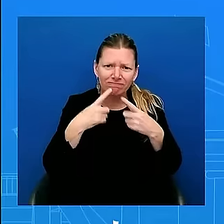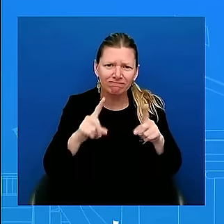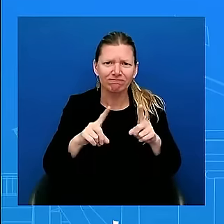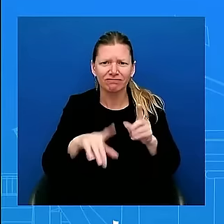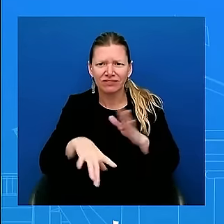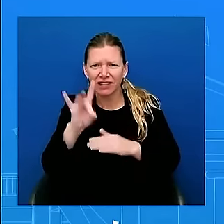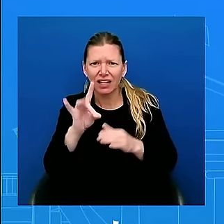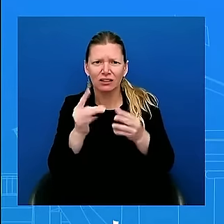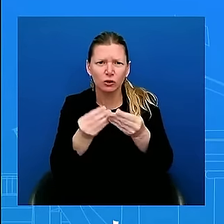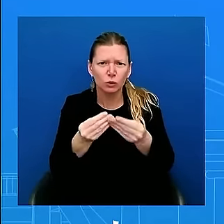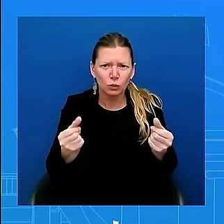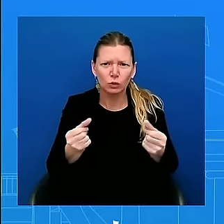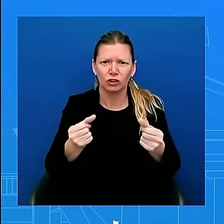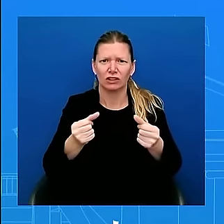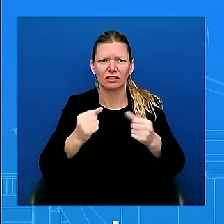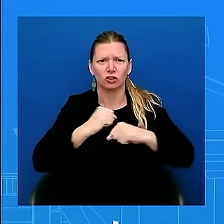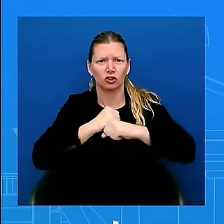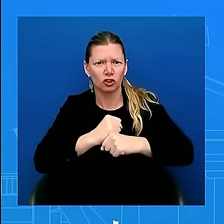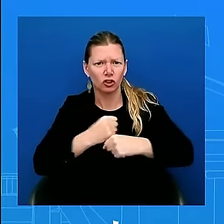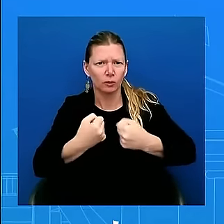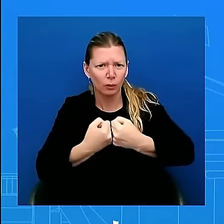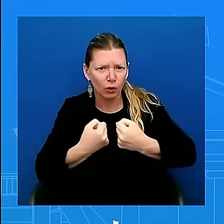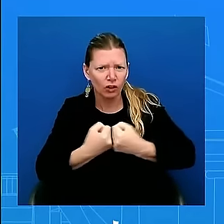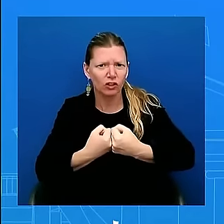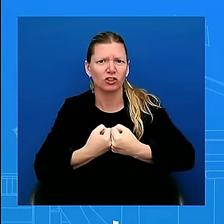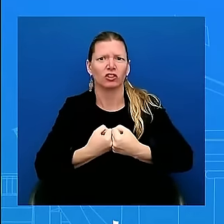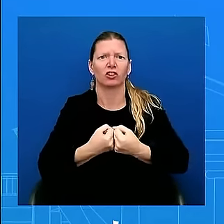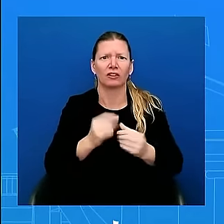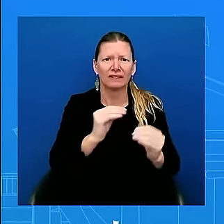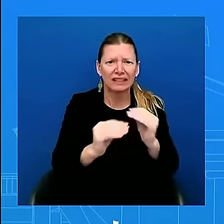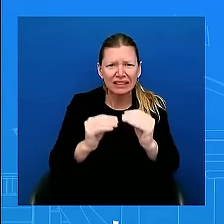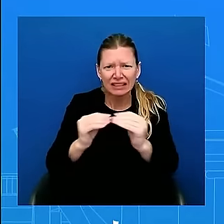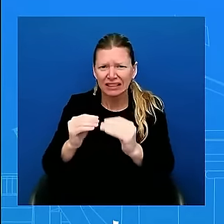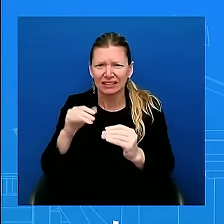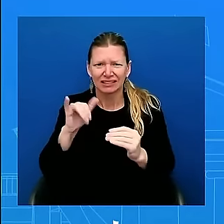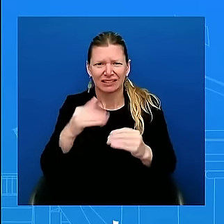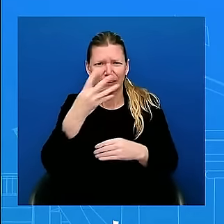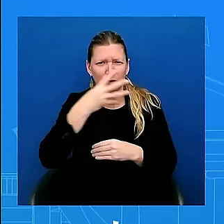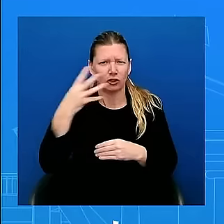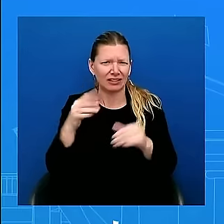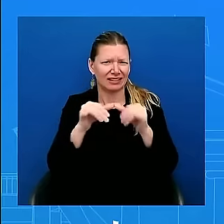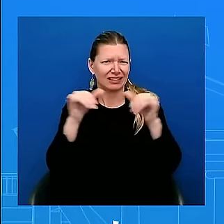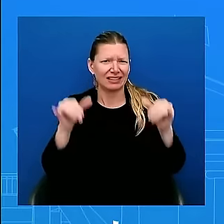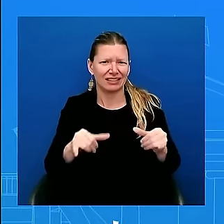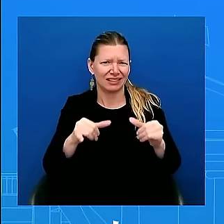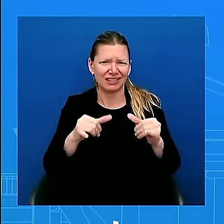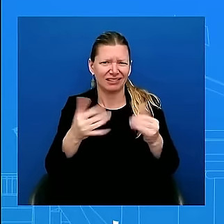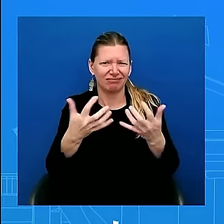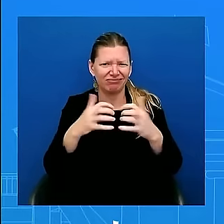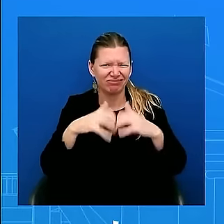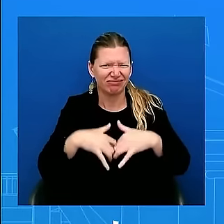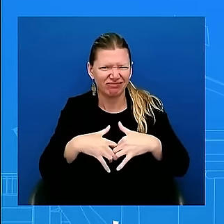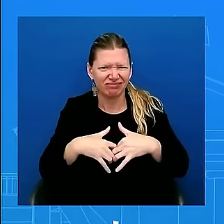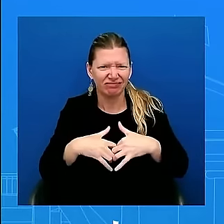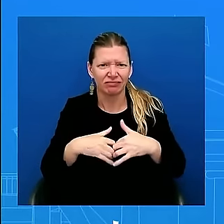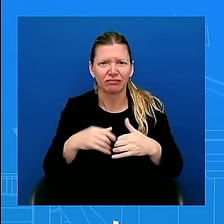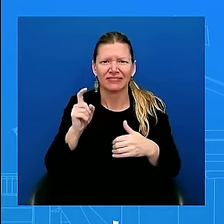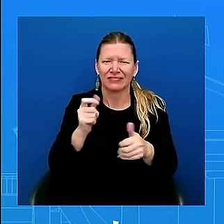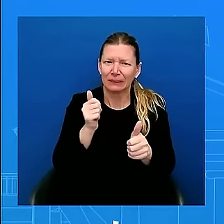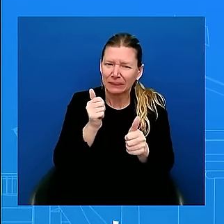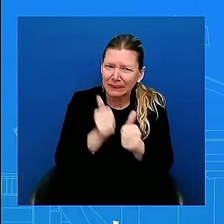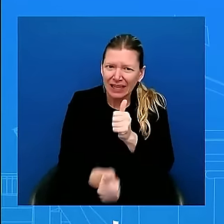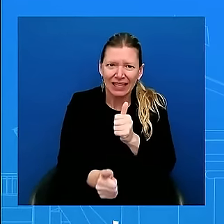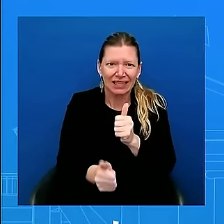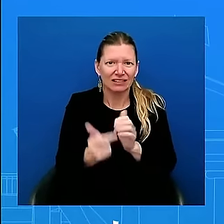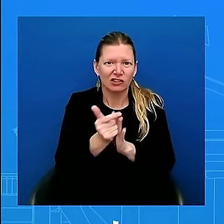is to pass the bipartisan border security agreement. Sadly, Congressional Republicans have decided to put partisan politics